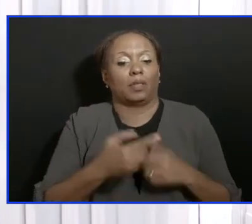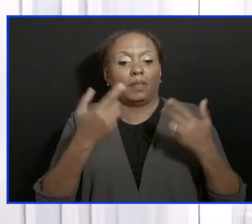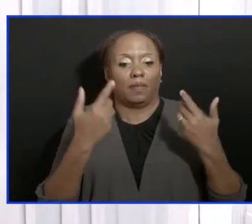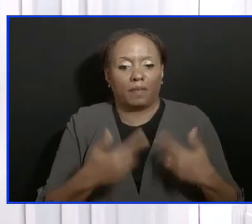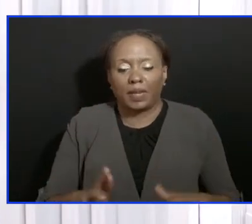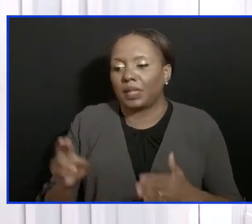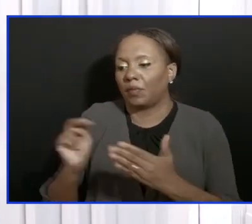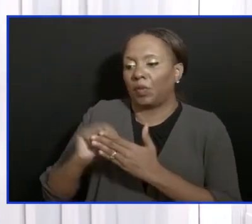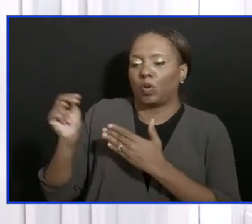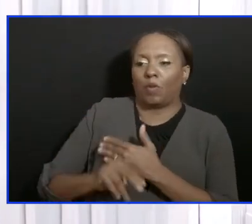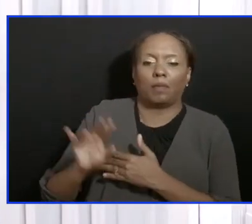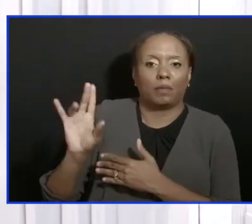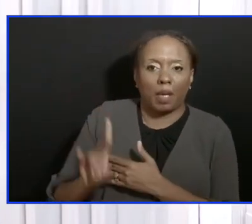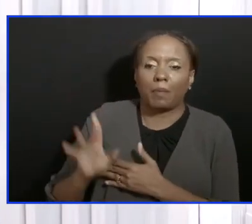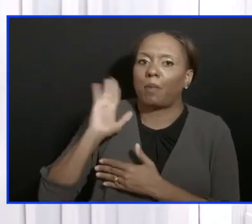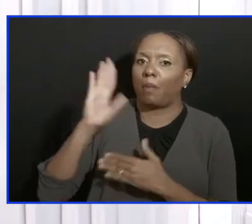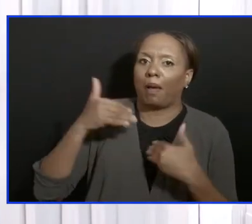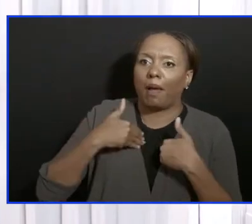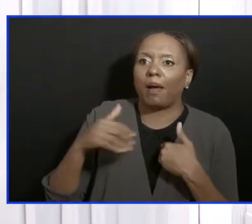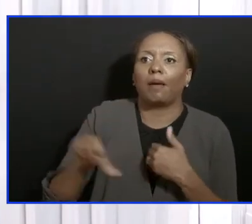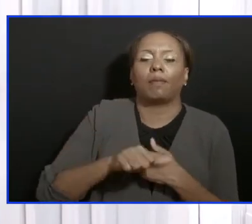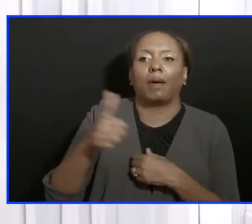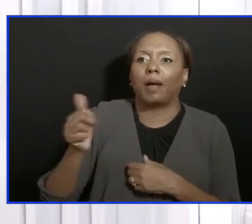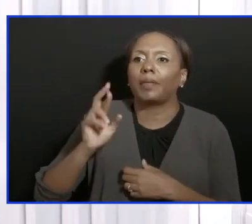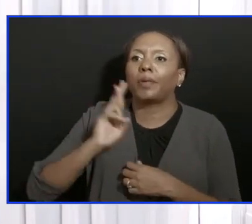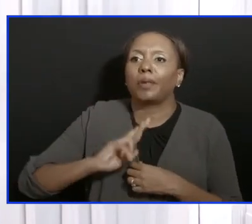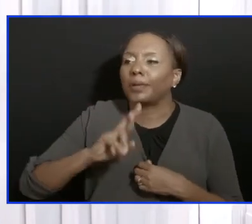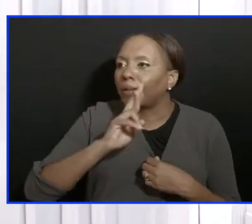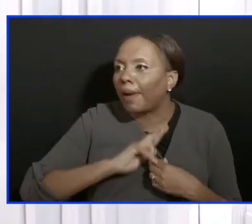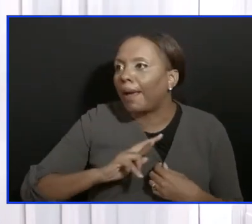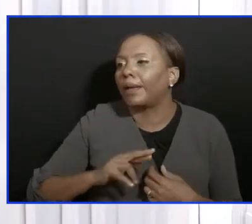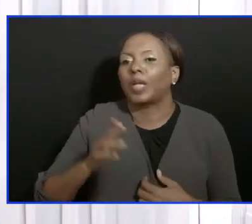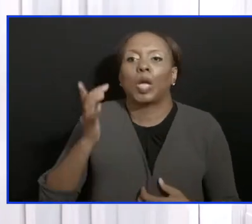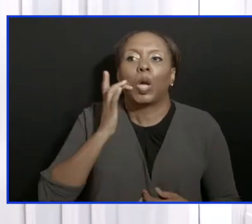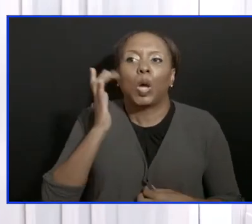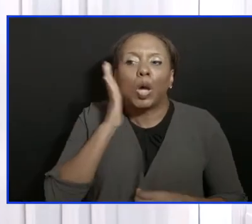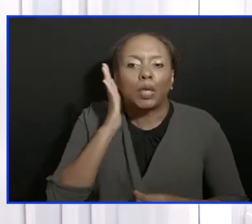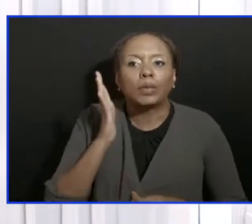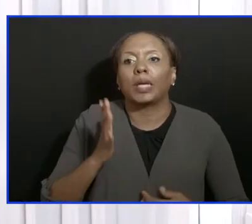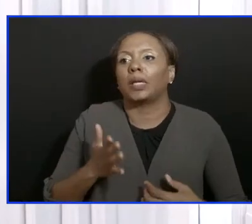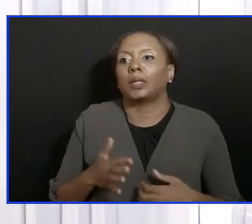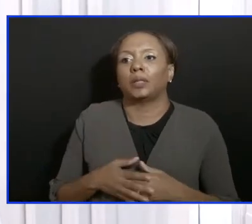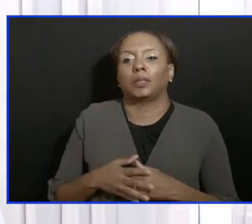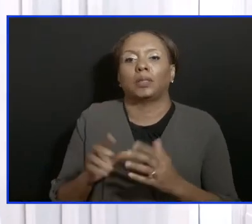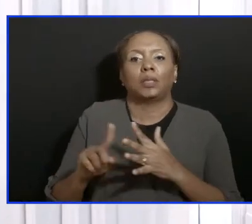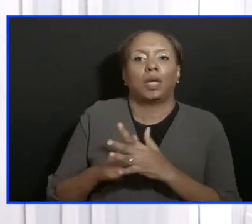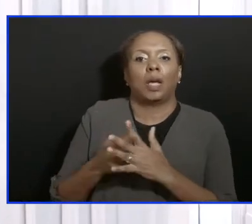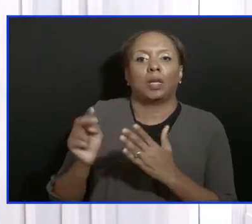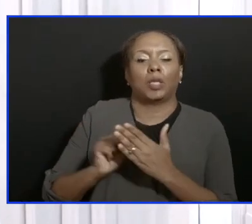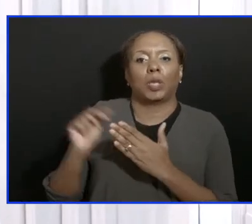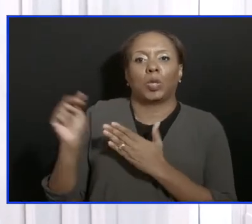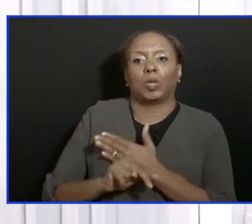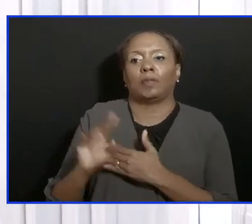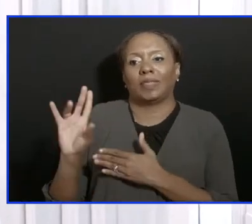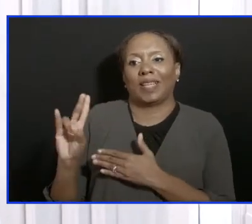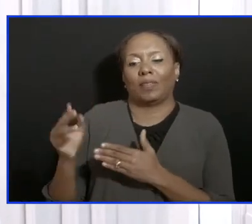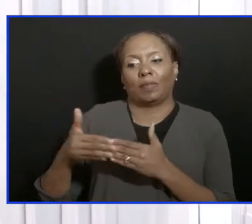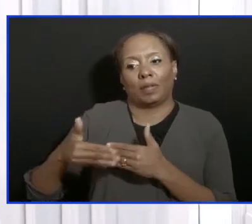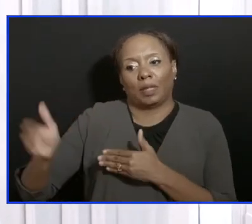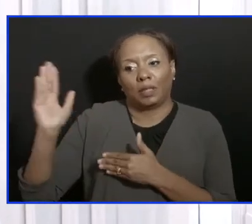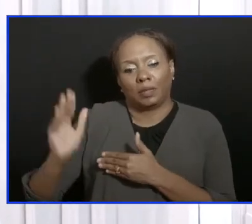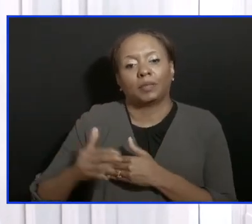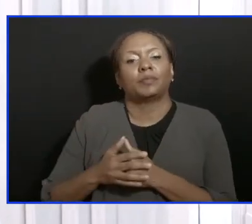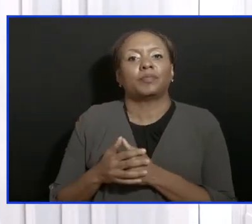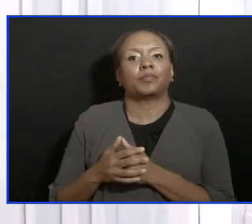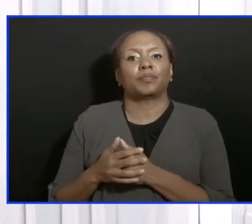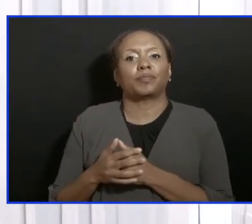workers and tourism attractions, restaurants, going and starting from the 7th of November going forward. I want this